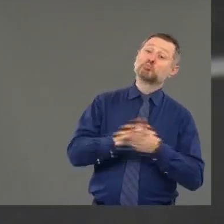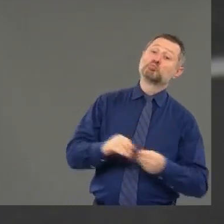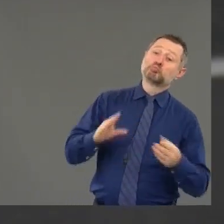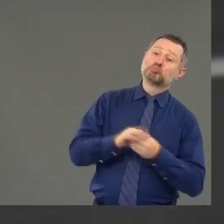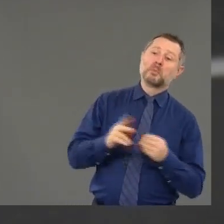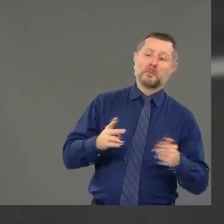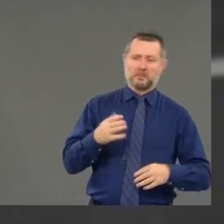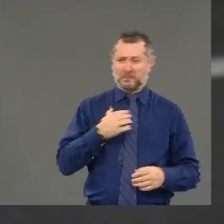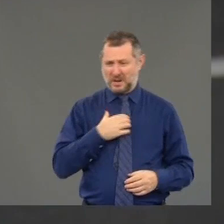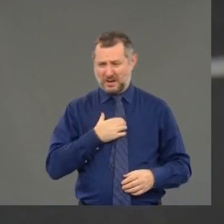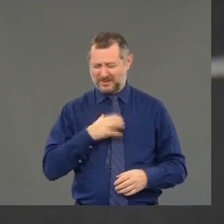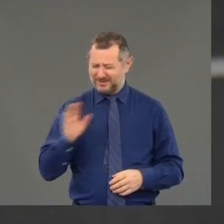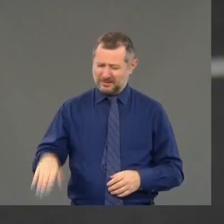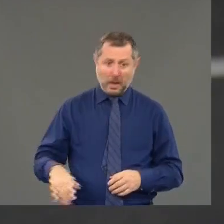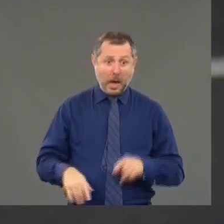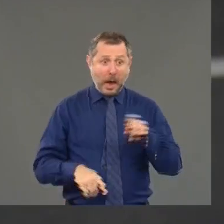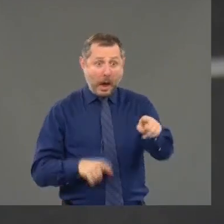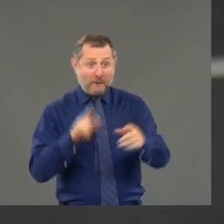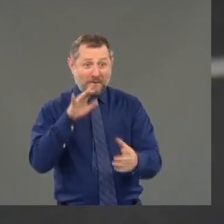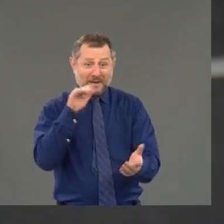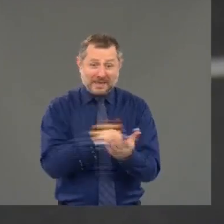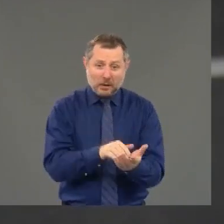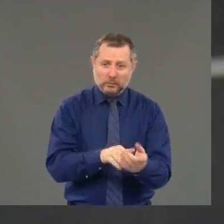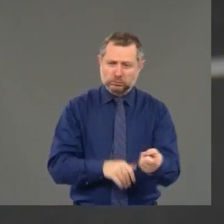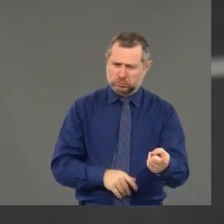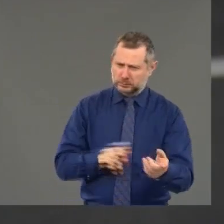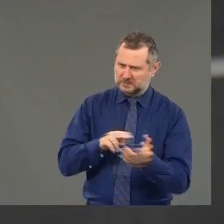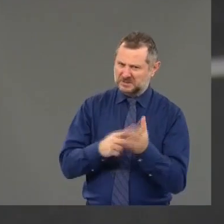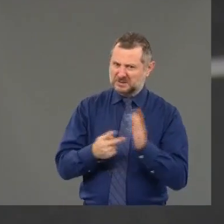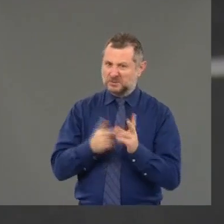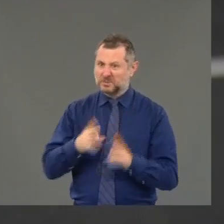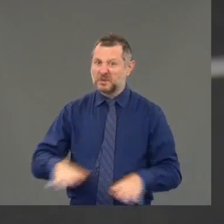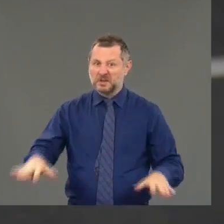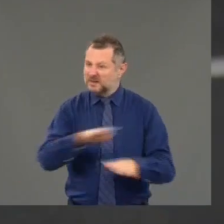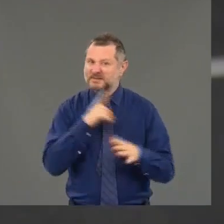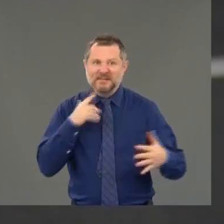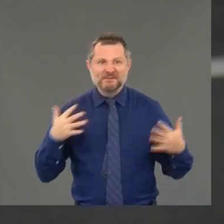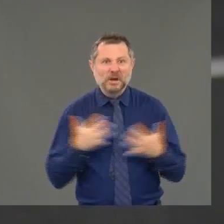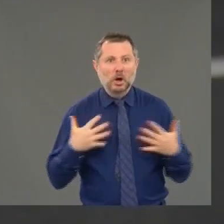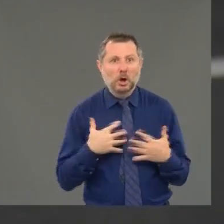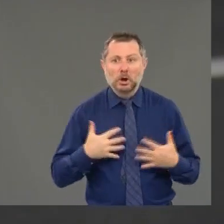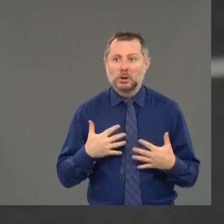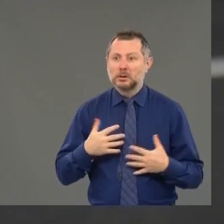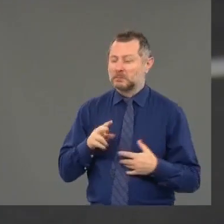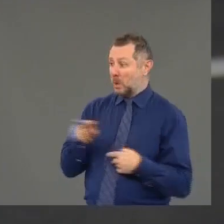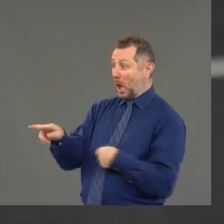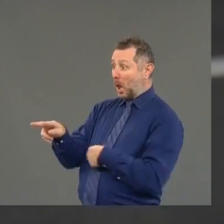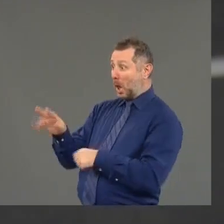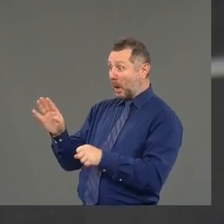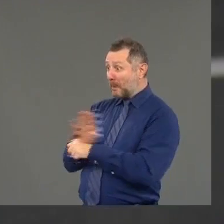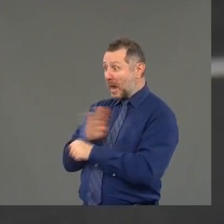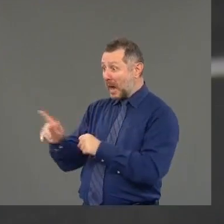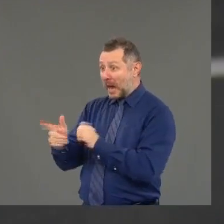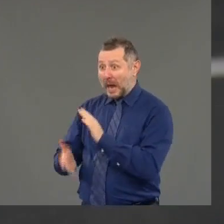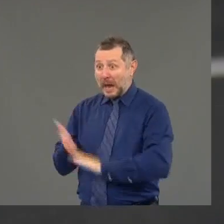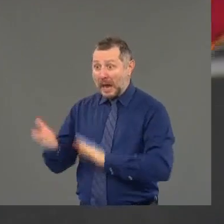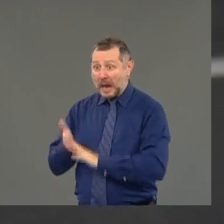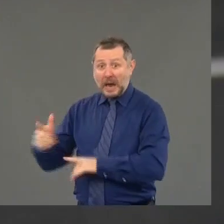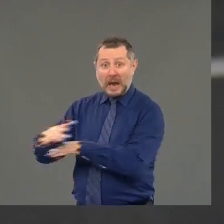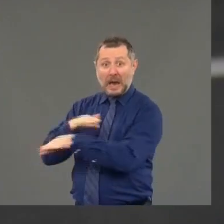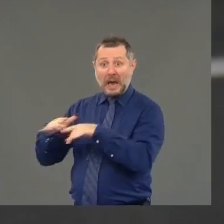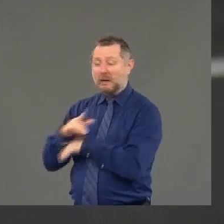25,000. People are concerned. People are scared. So now they see a business doing the wrong thing. They snap a picture.